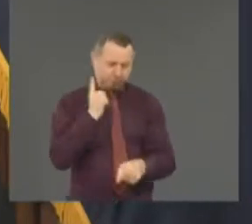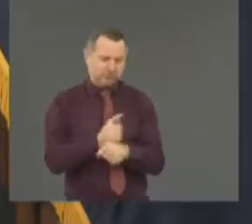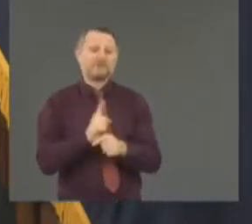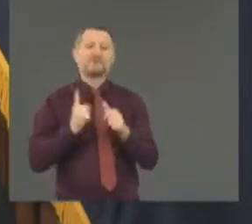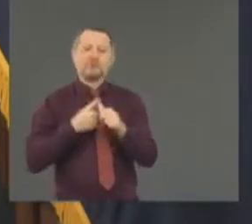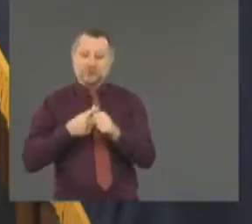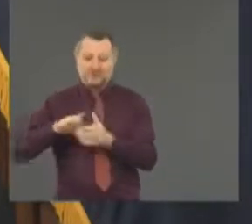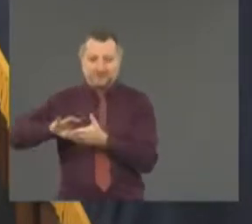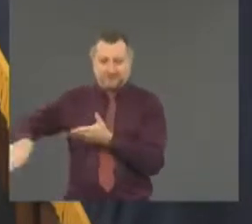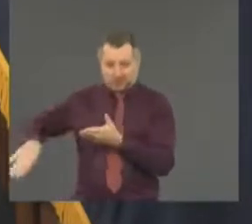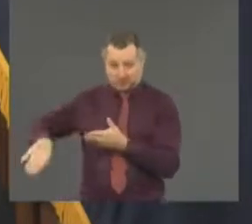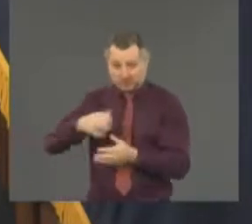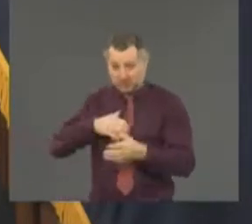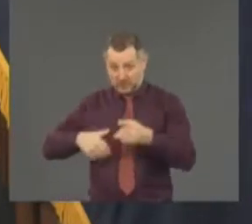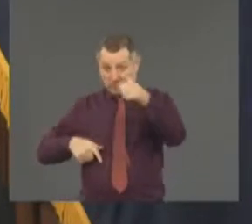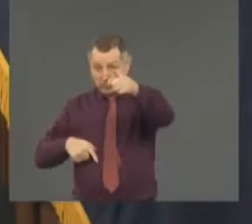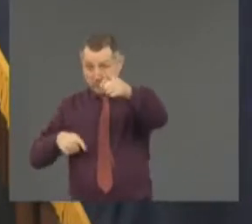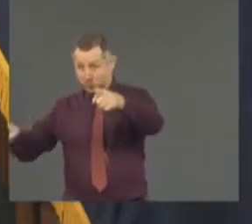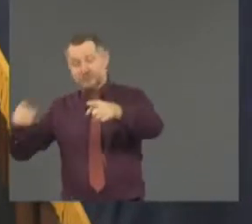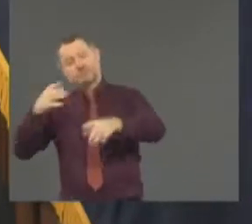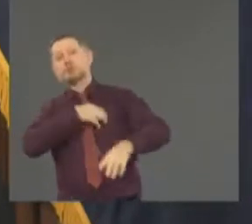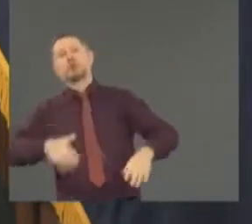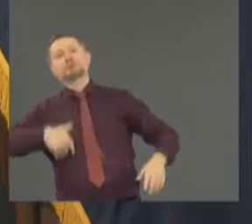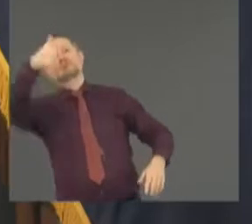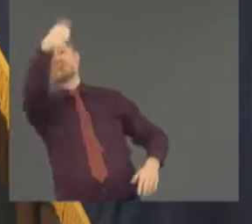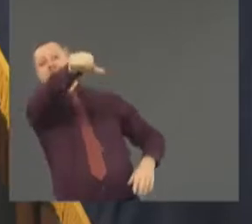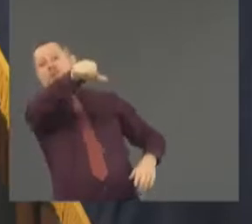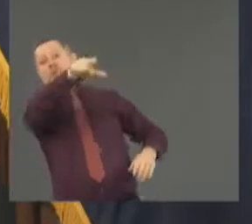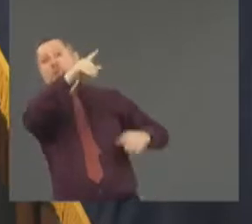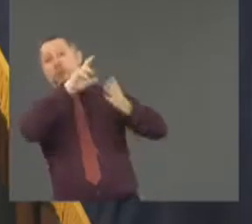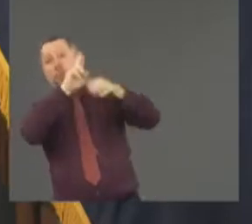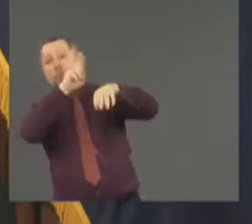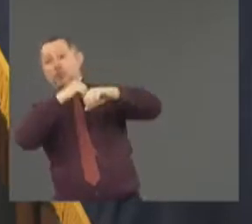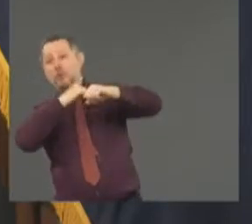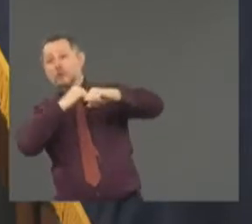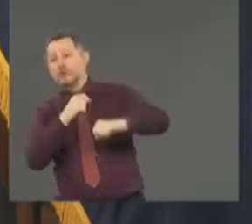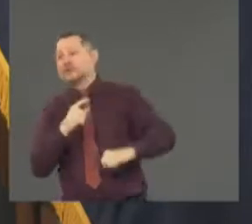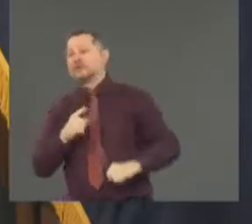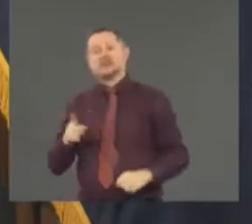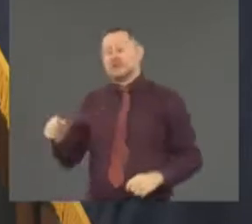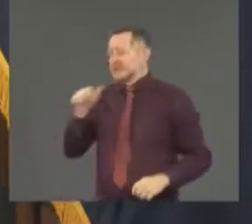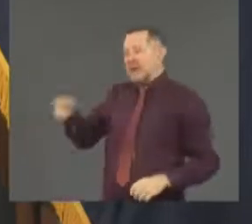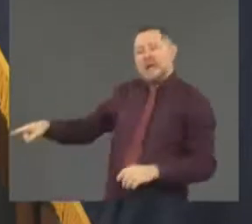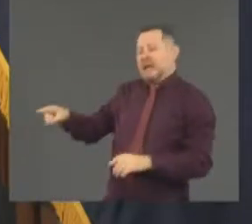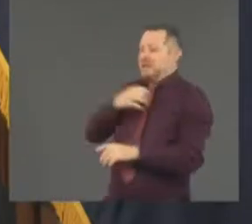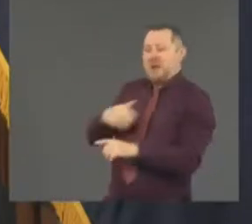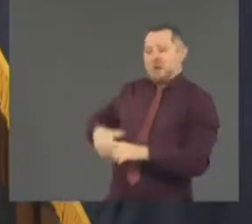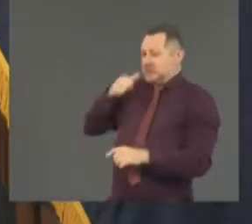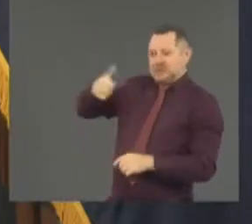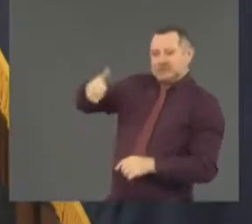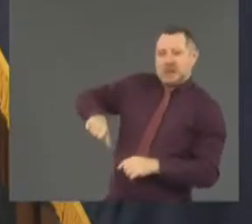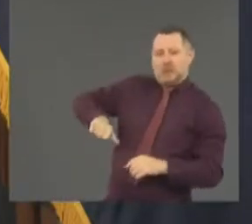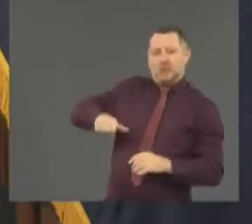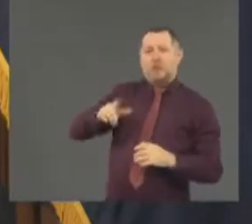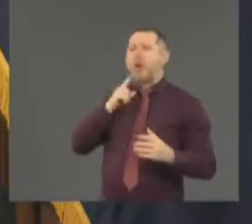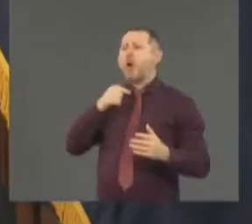Did he deny your offer? No he didn't deny an offer. I've offered all the mayors the national guard